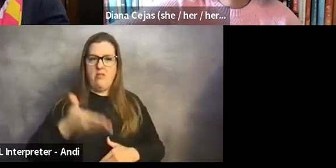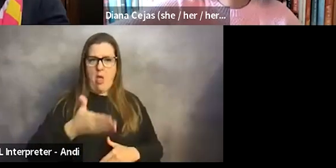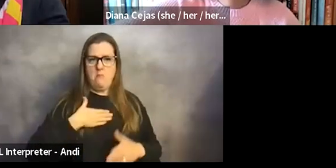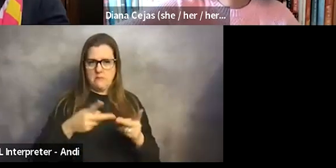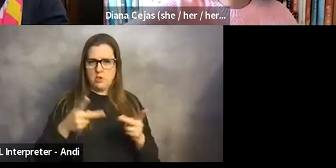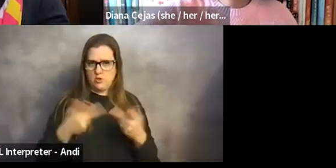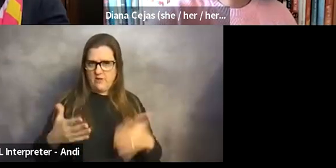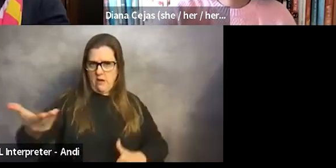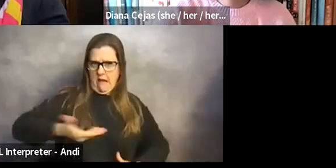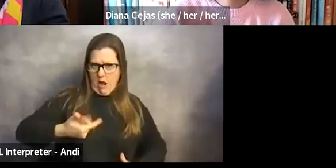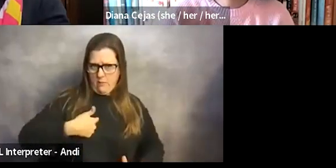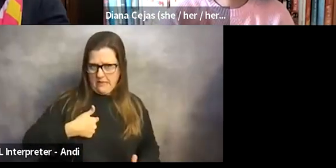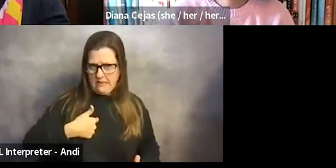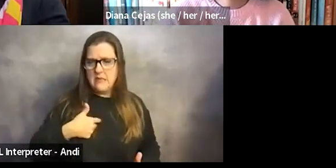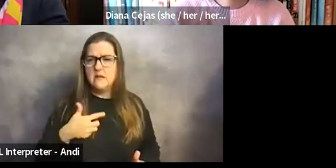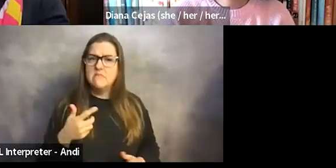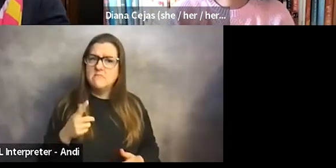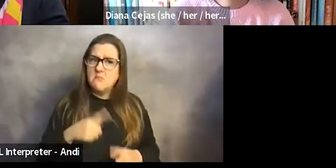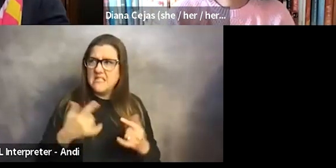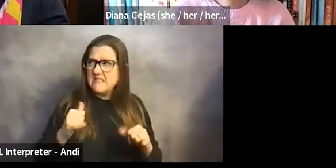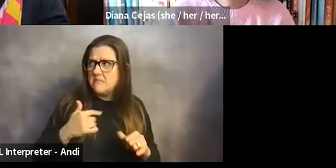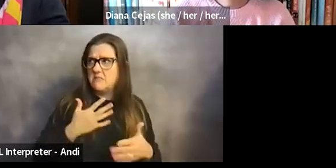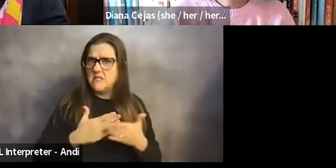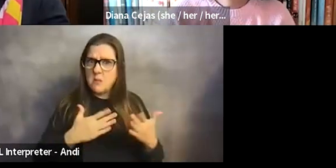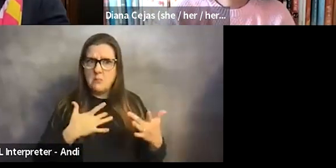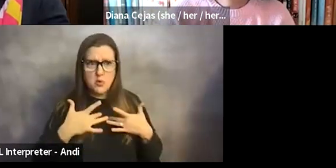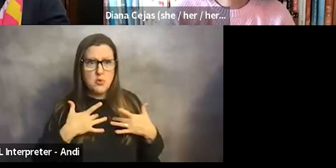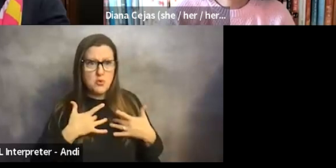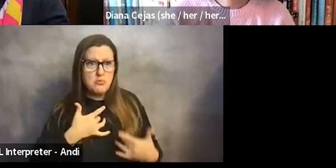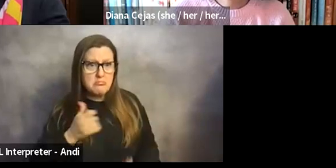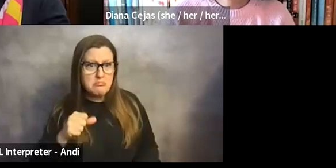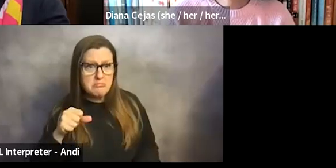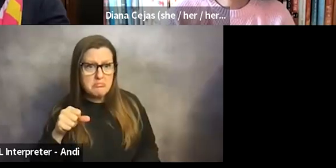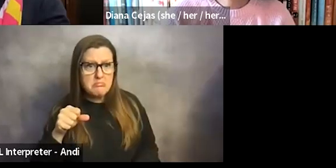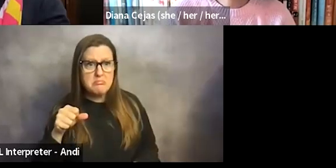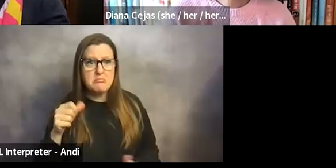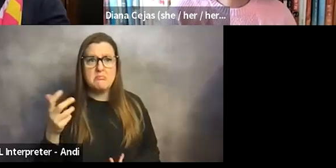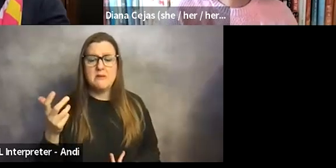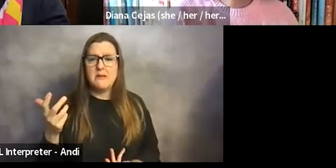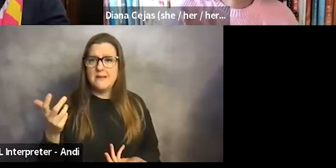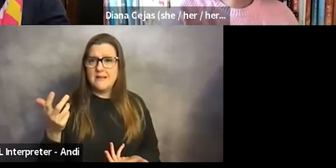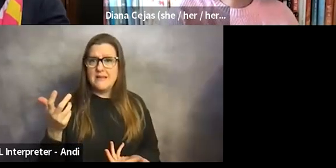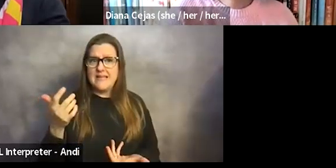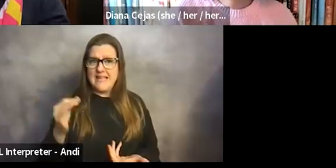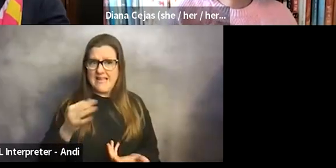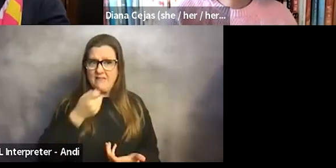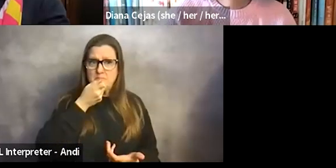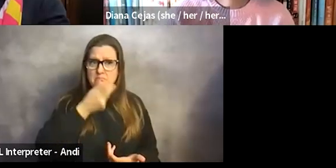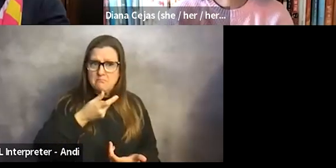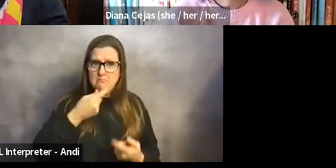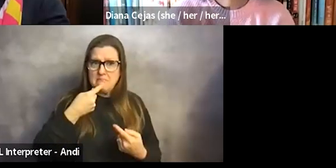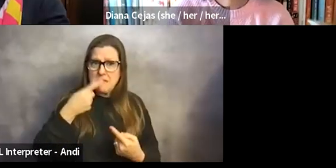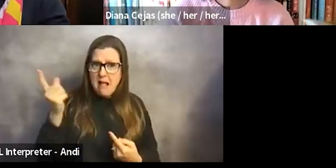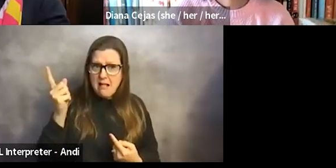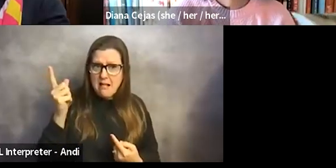time. And so there were worries, right? That just disclosing, because I